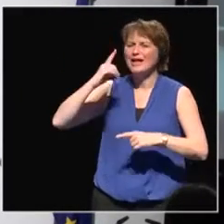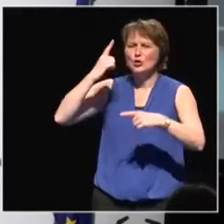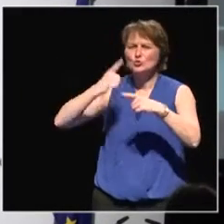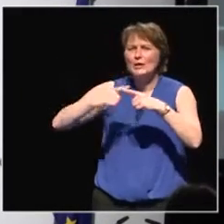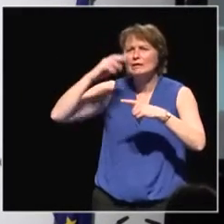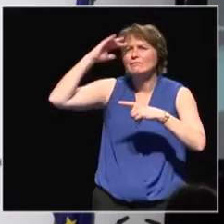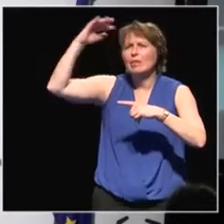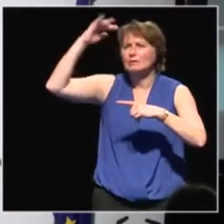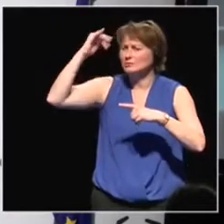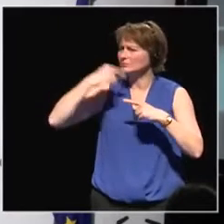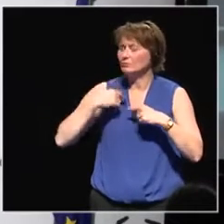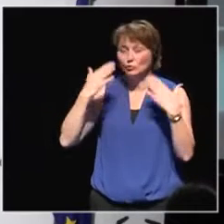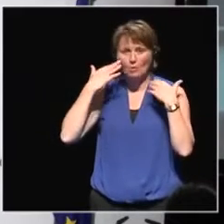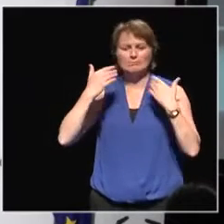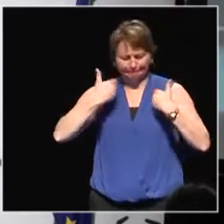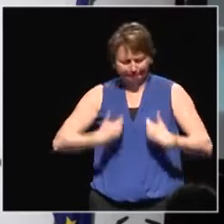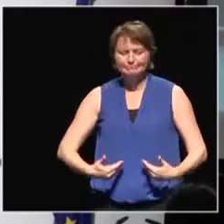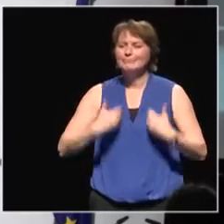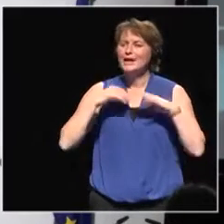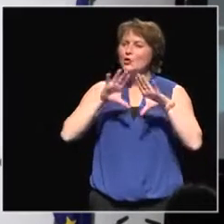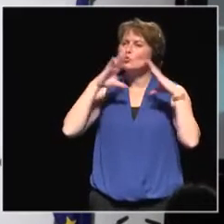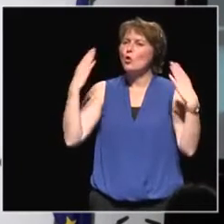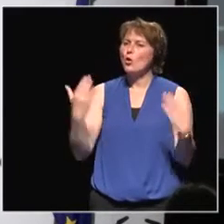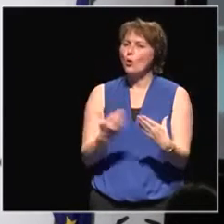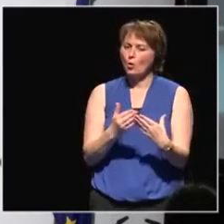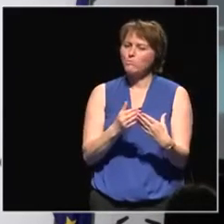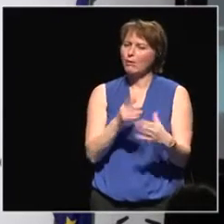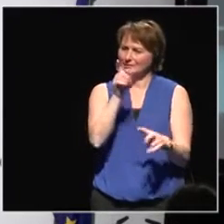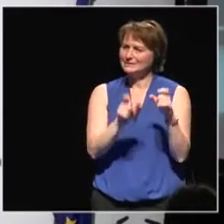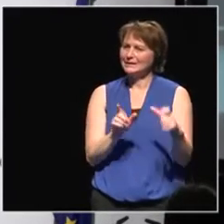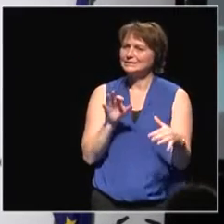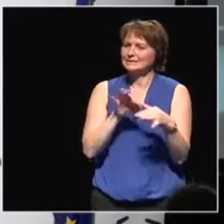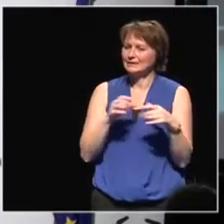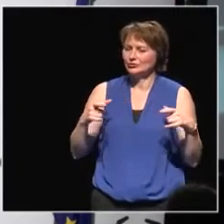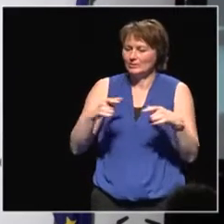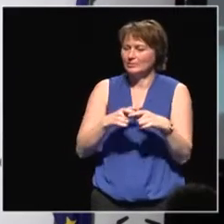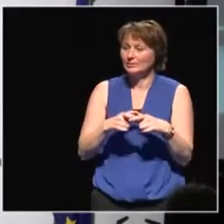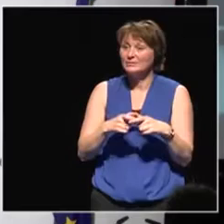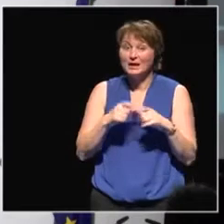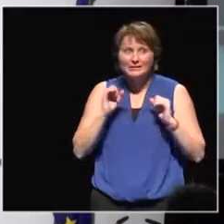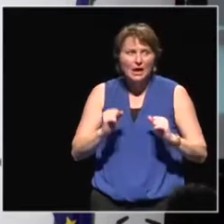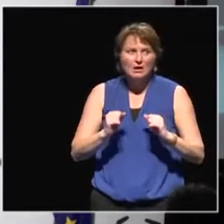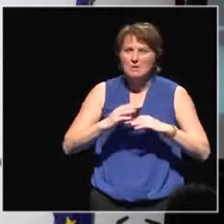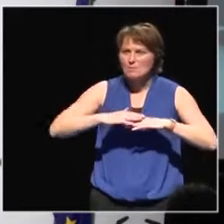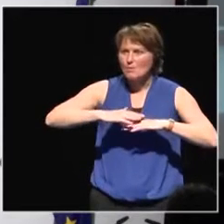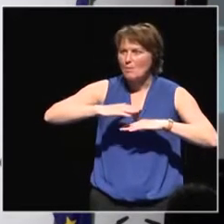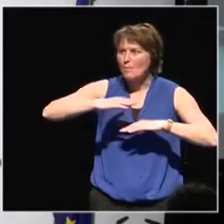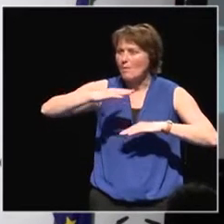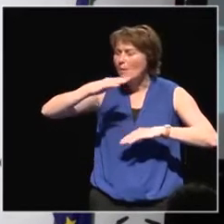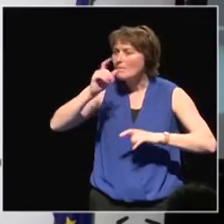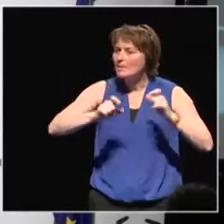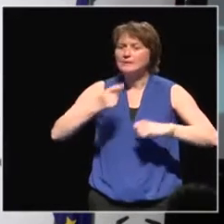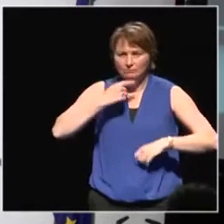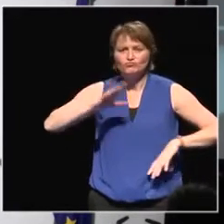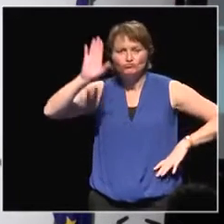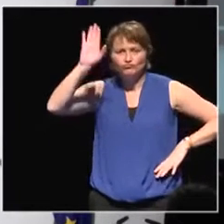citizens, but it always states very marginal. Now, we have increasing, rapidly increasing number over the last ten years of